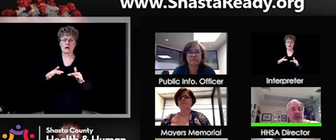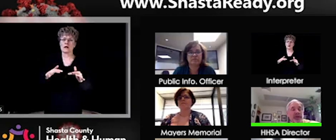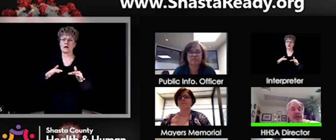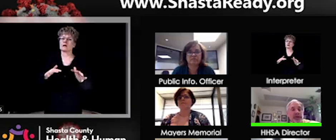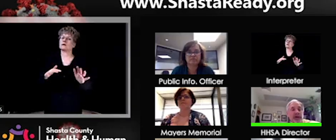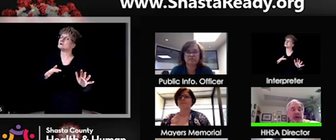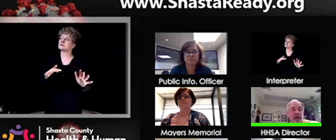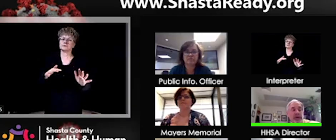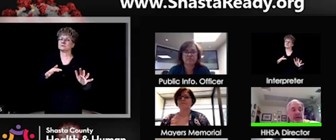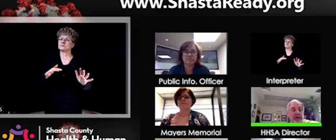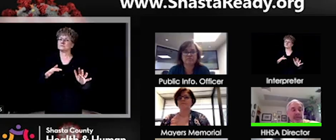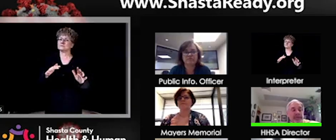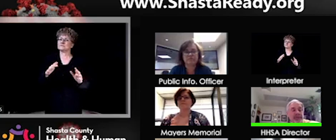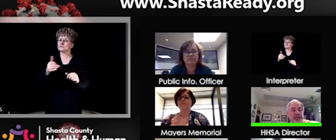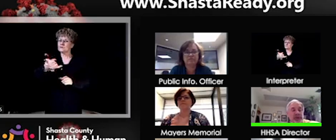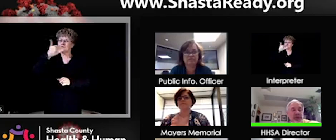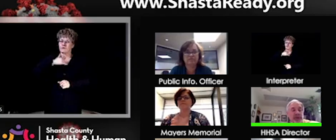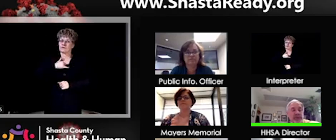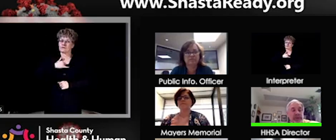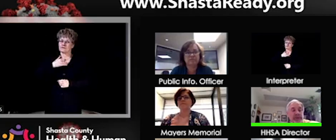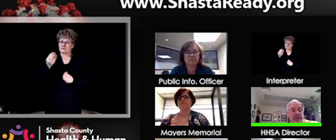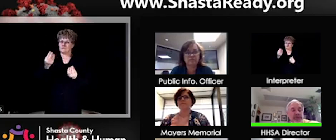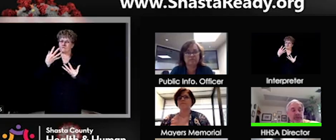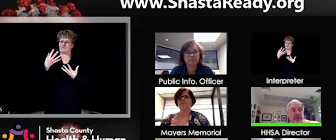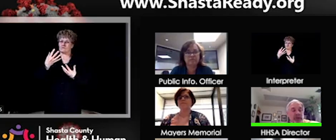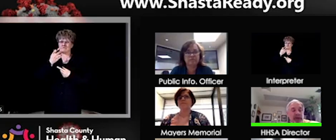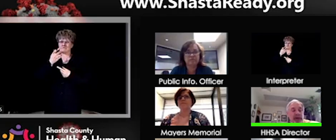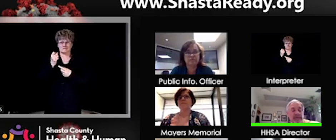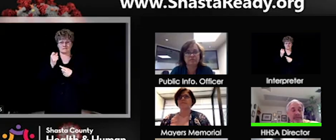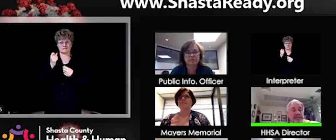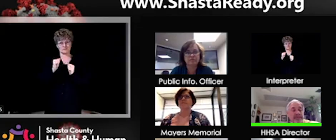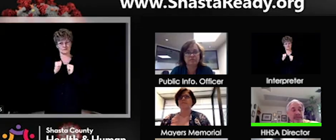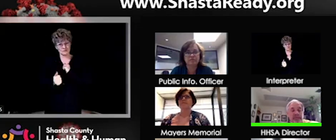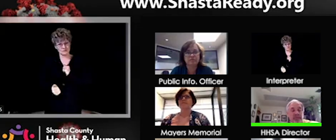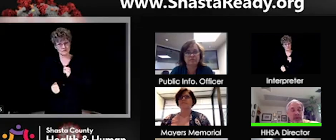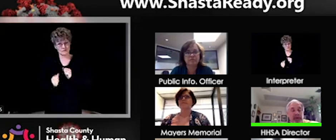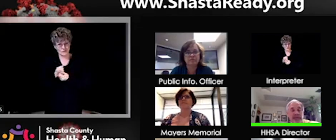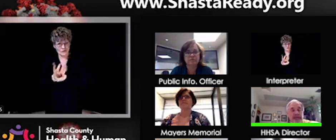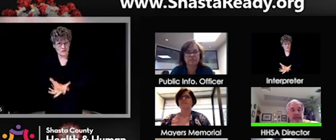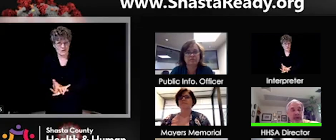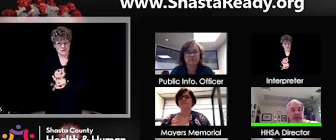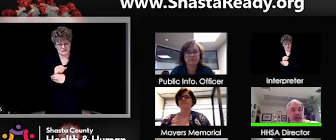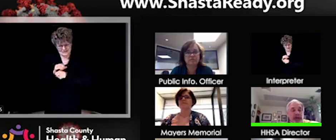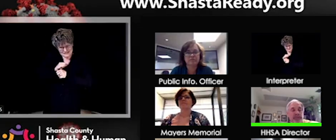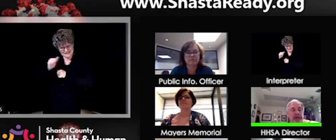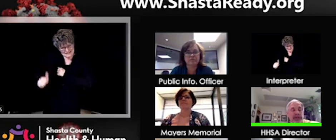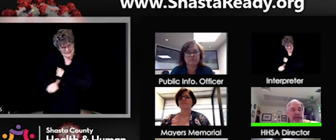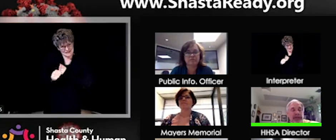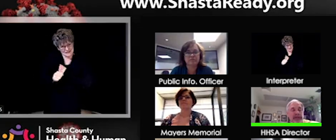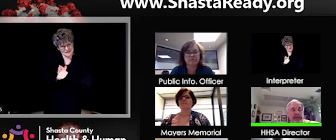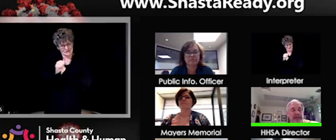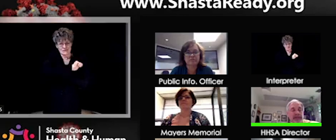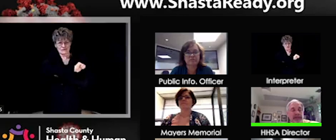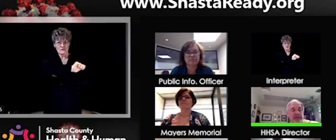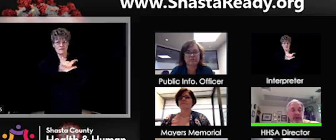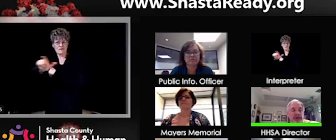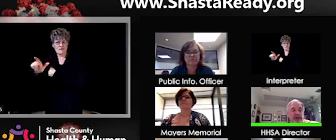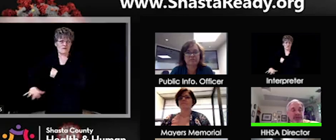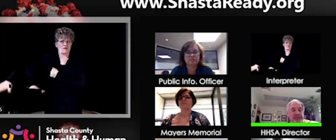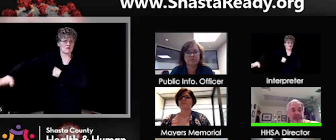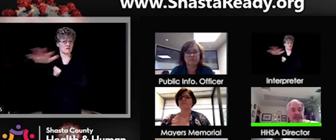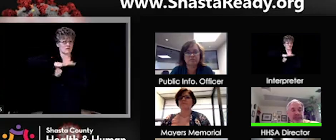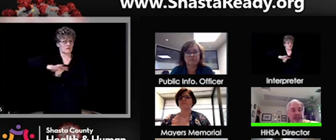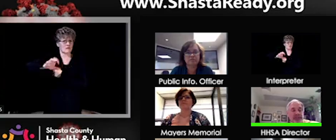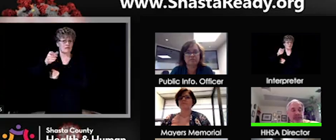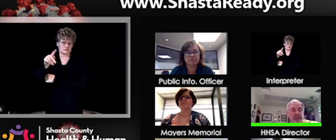endanger, uh, all of the business community. Because if we have, if we have a large outbreak again, it does